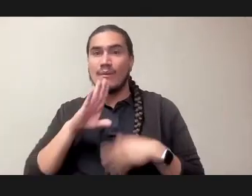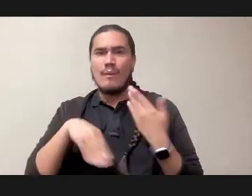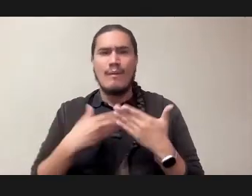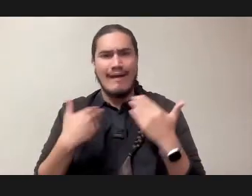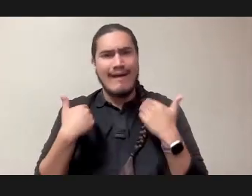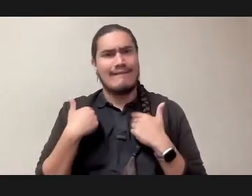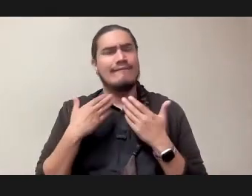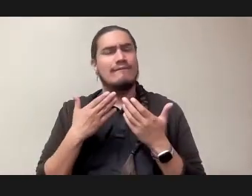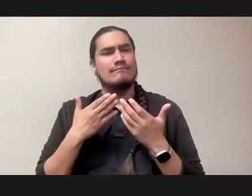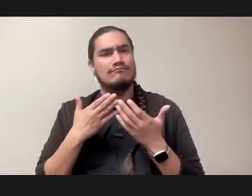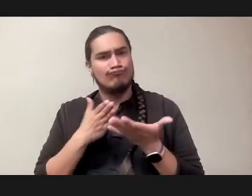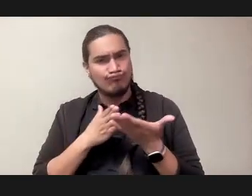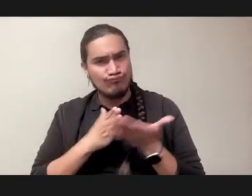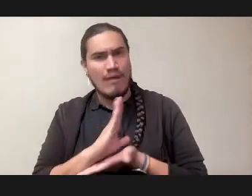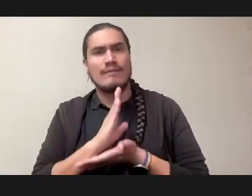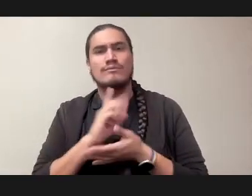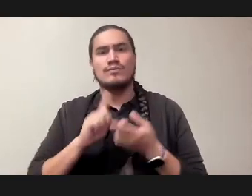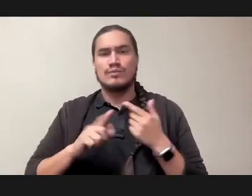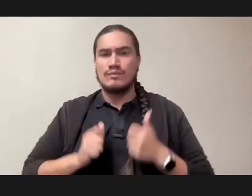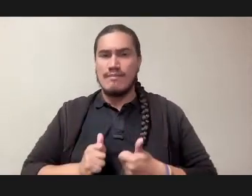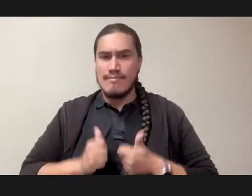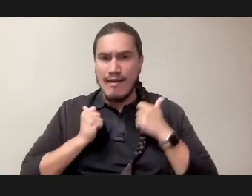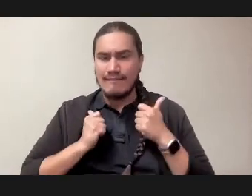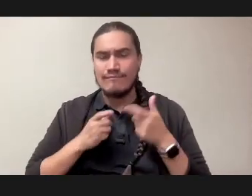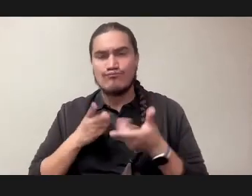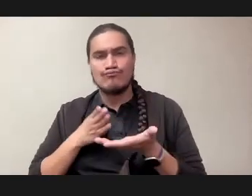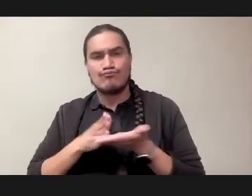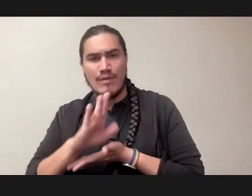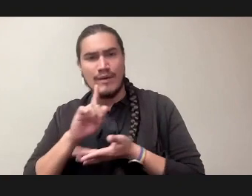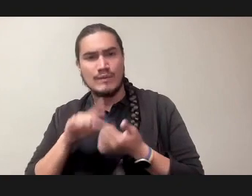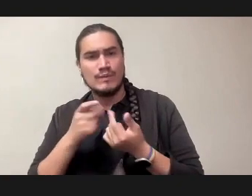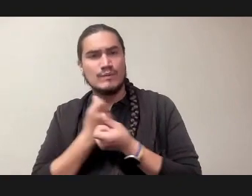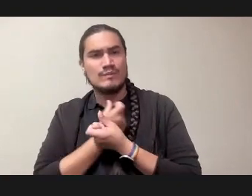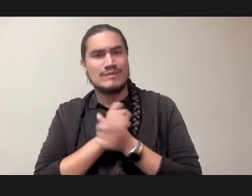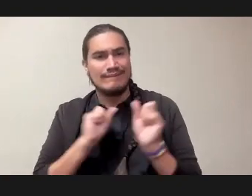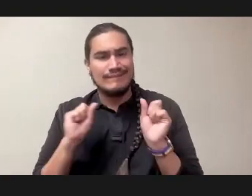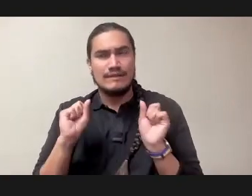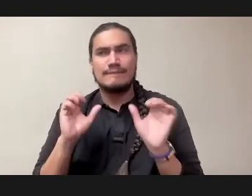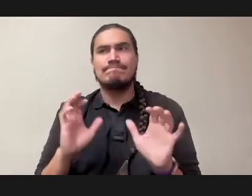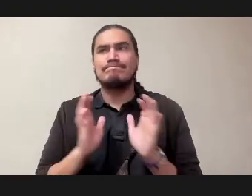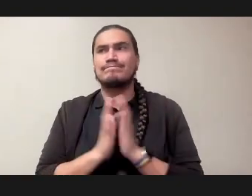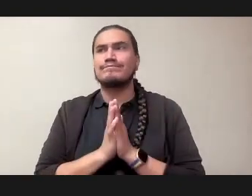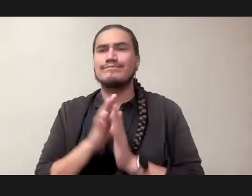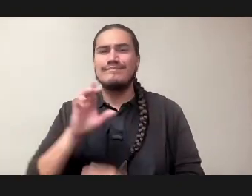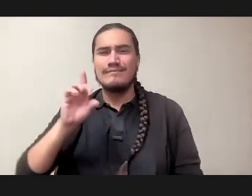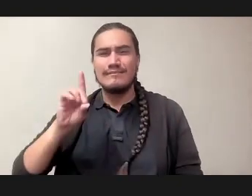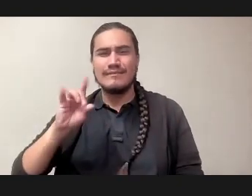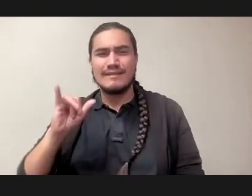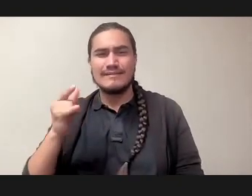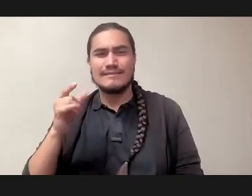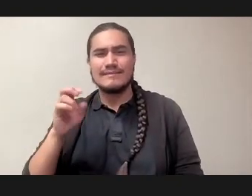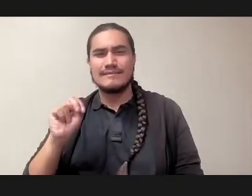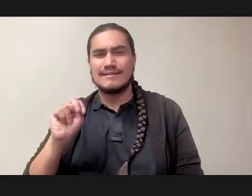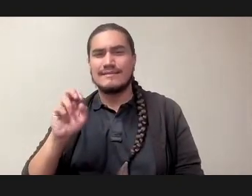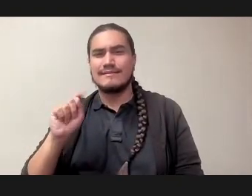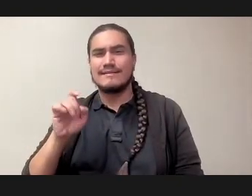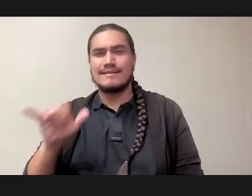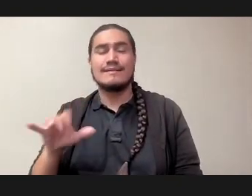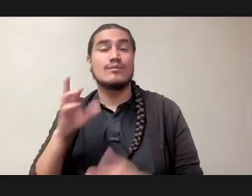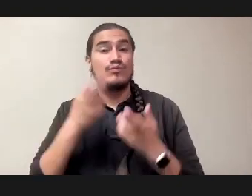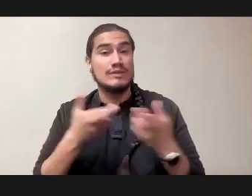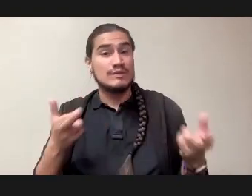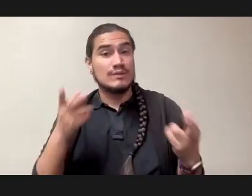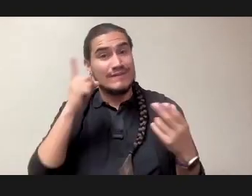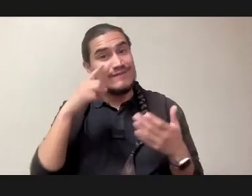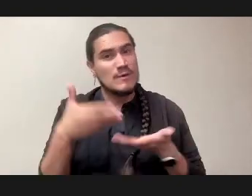and a right to life, and a right to safety, and that resources are not for hoarding, they're for sharing,